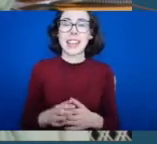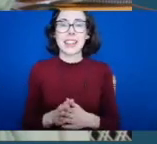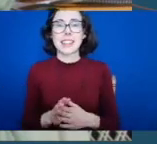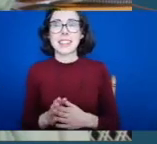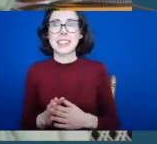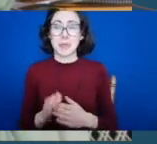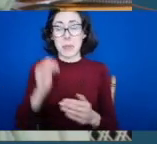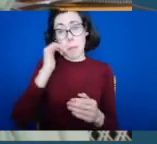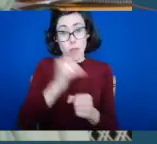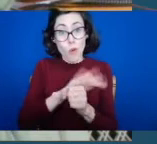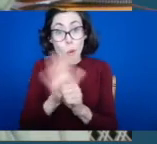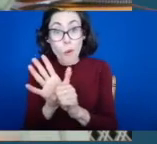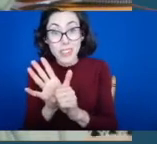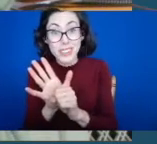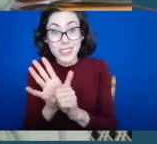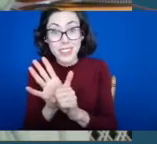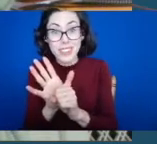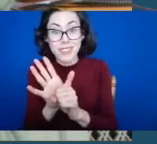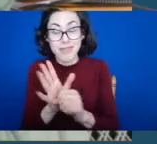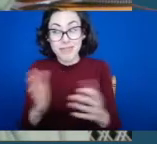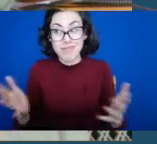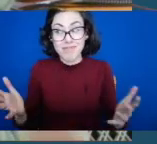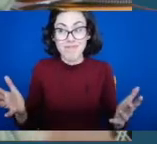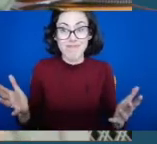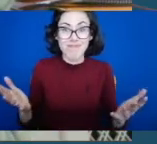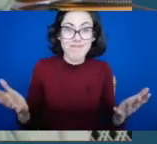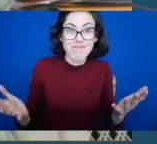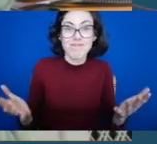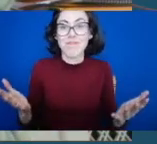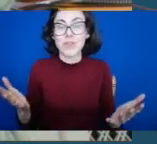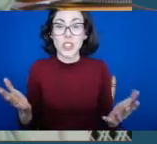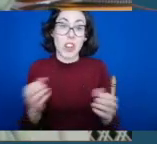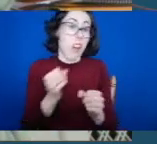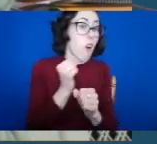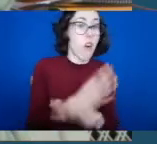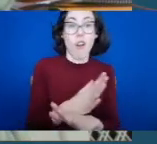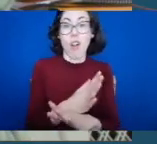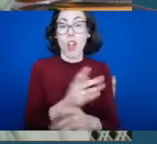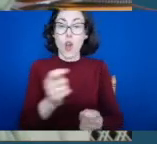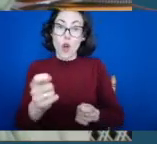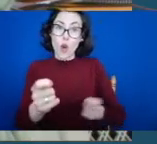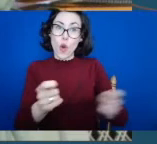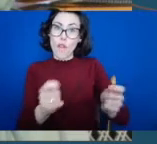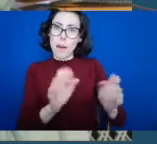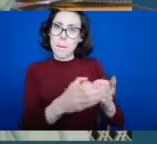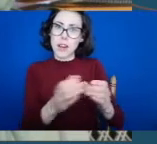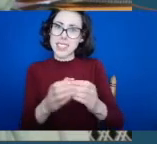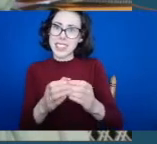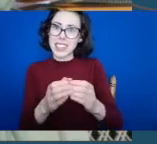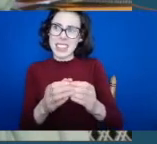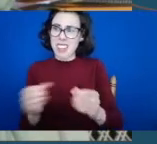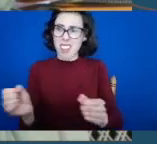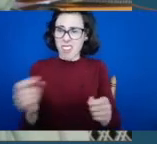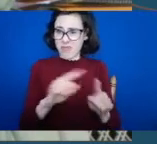and how unfortunately every governing body and every part of sport has been obviously affected by the